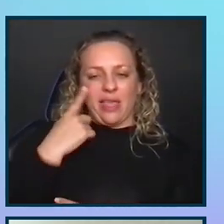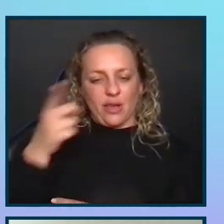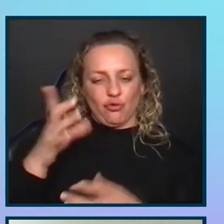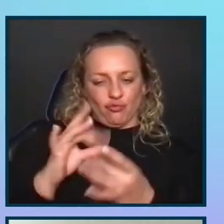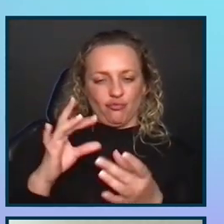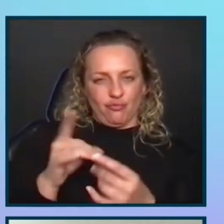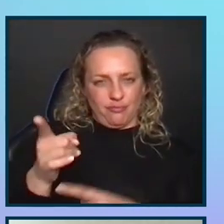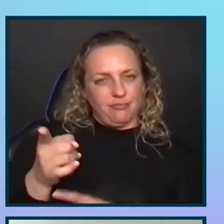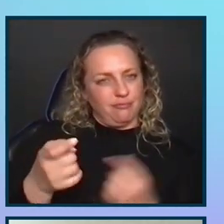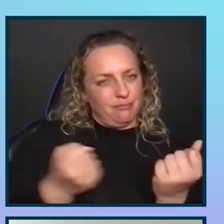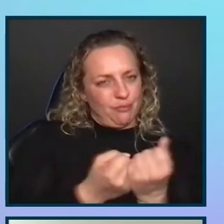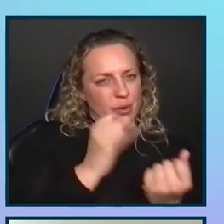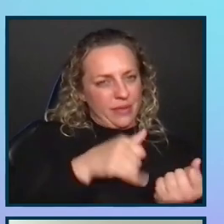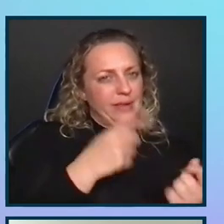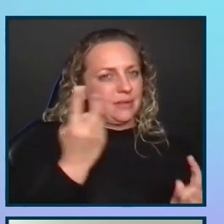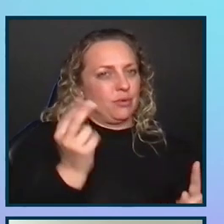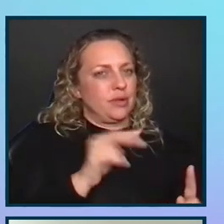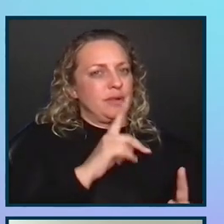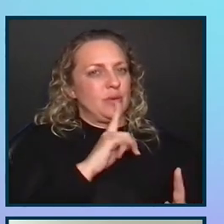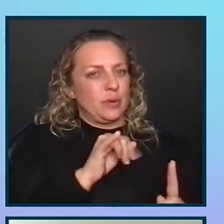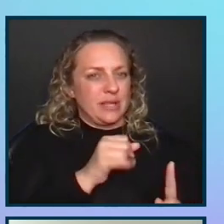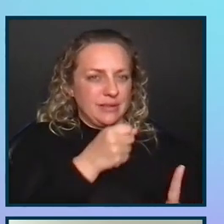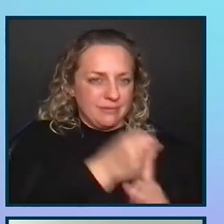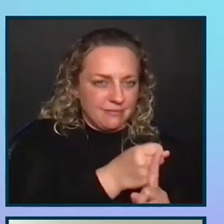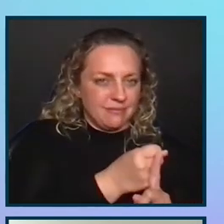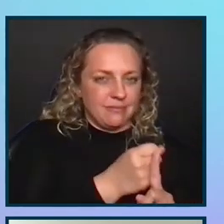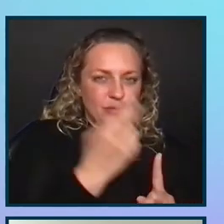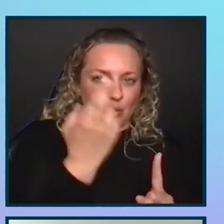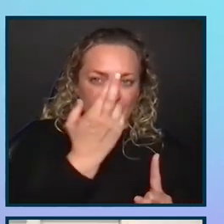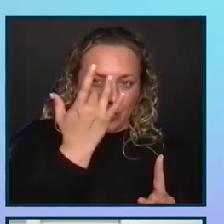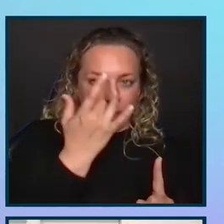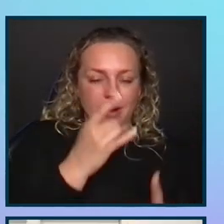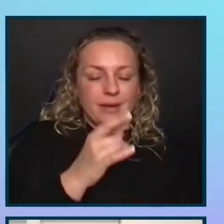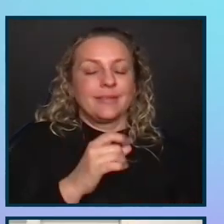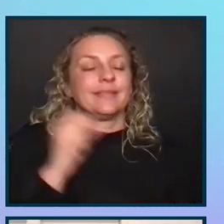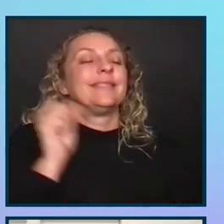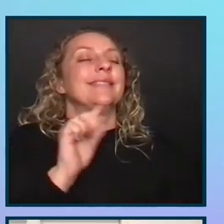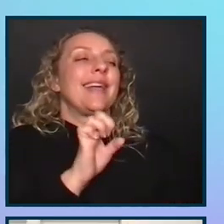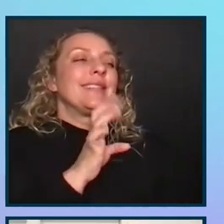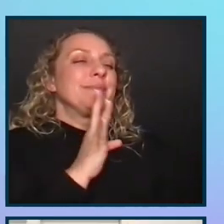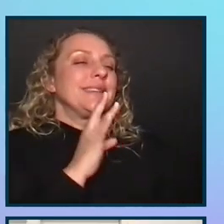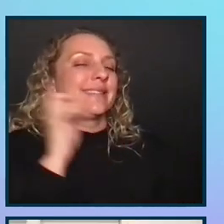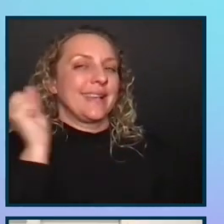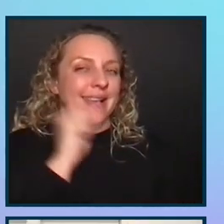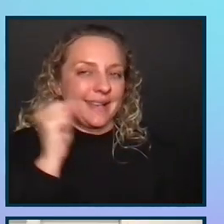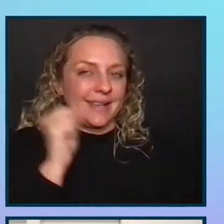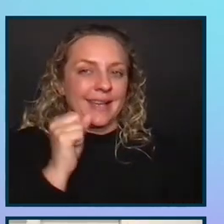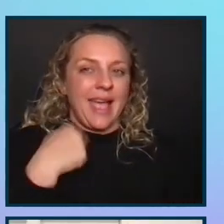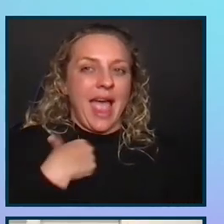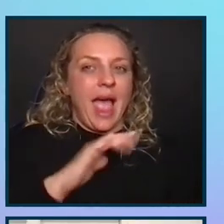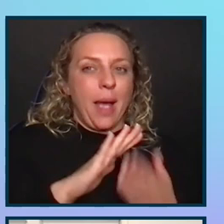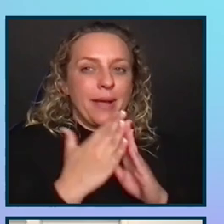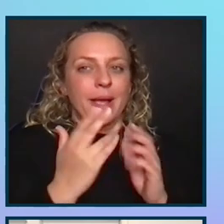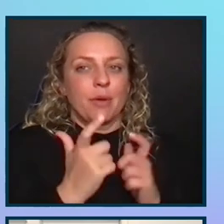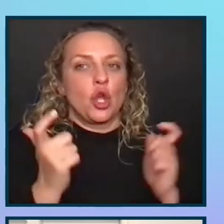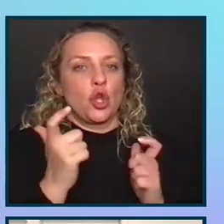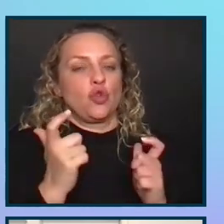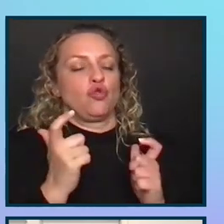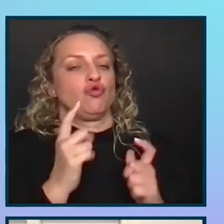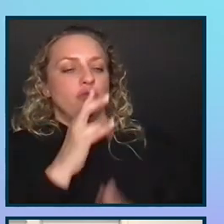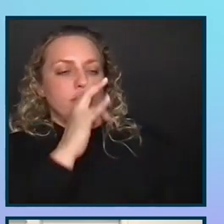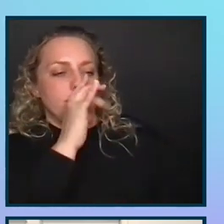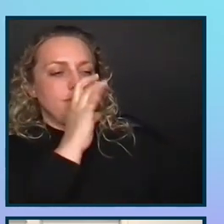there's a pretty significant, you know, one significant reason for that. Yeah. So I became a huge fan